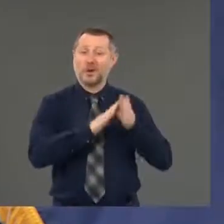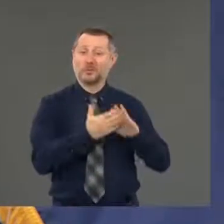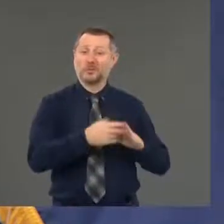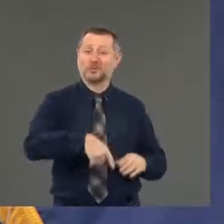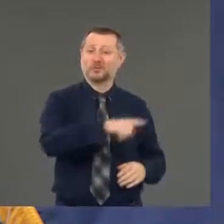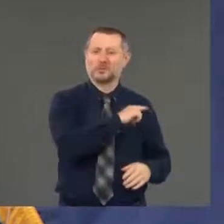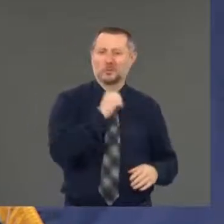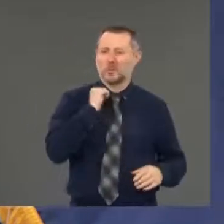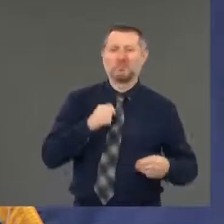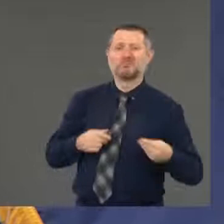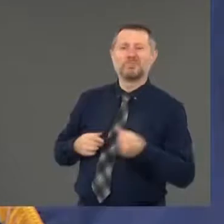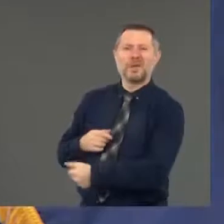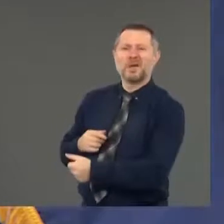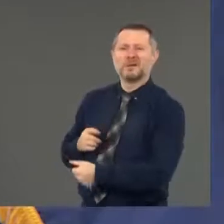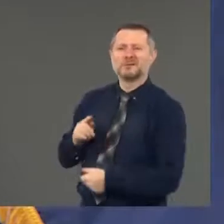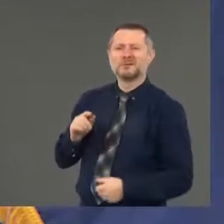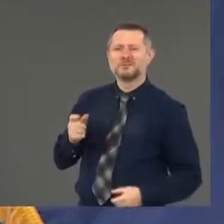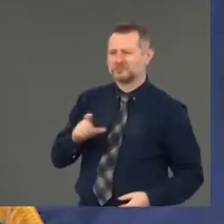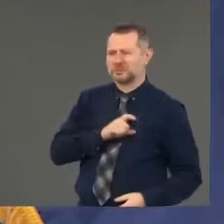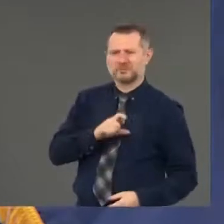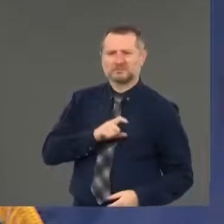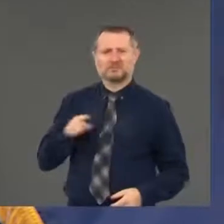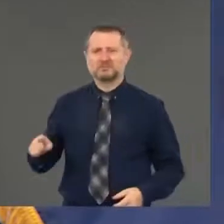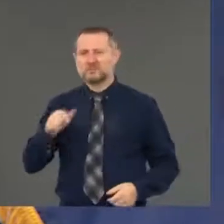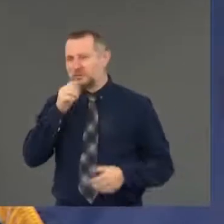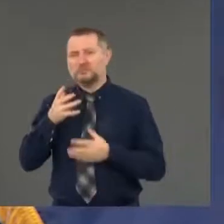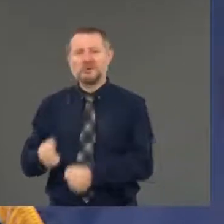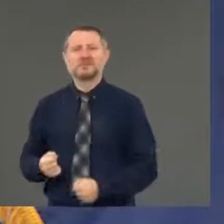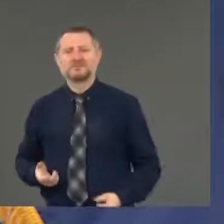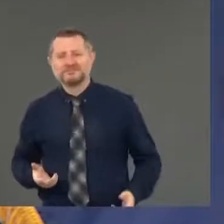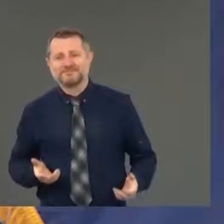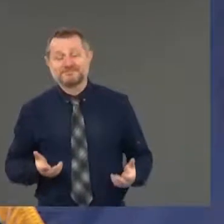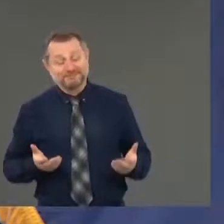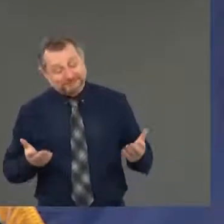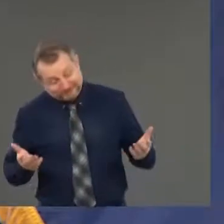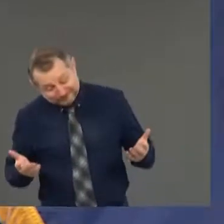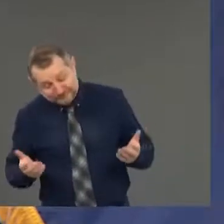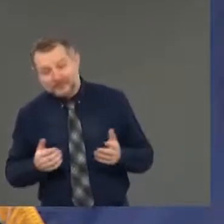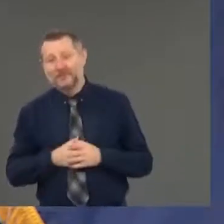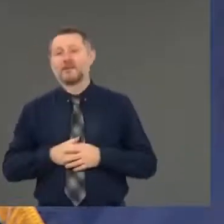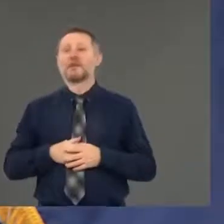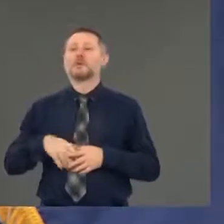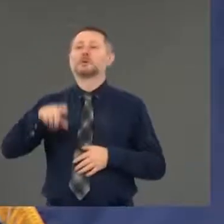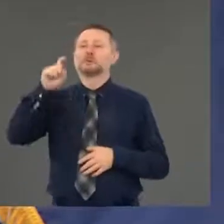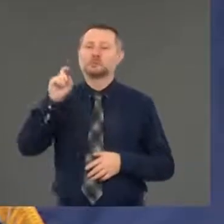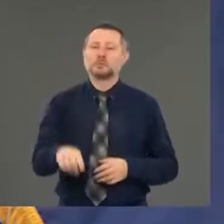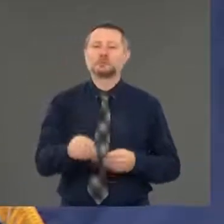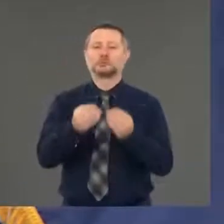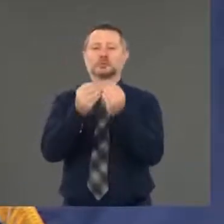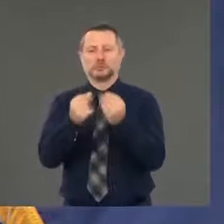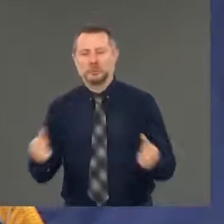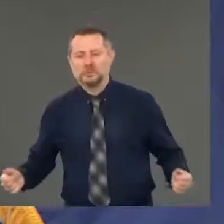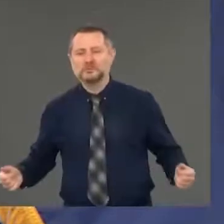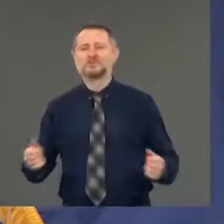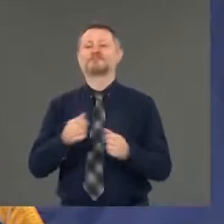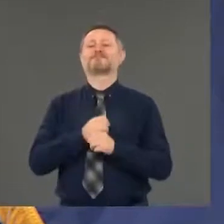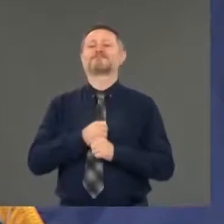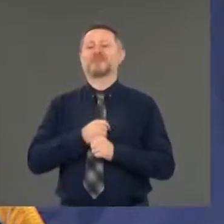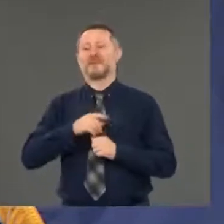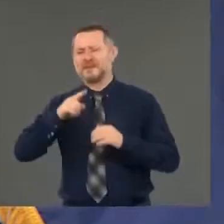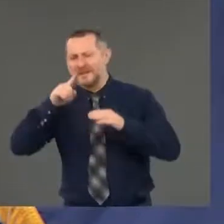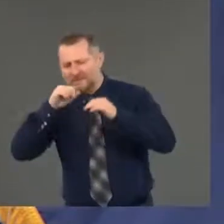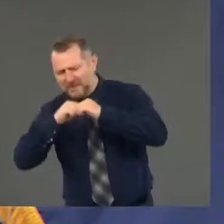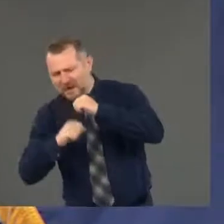doesn't trust. So it has to be resolved on a fundamental, smart, intelligent, non